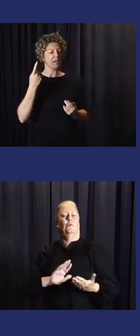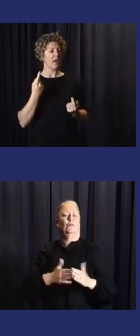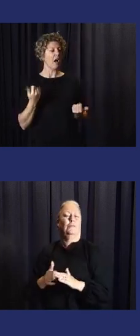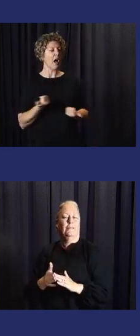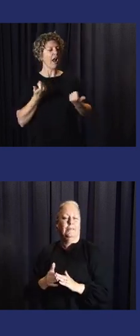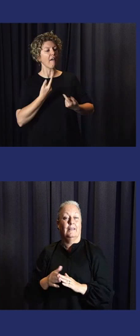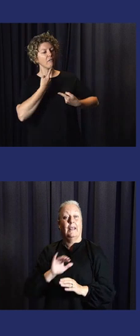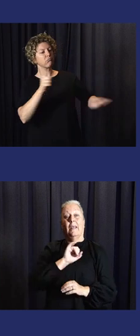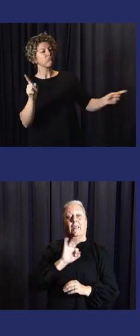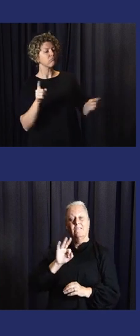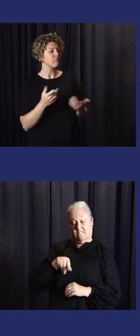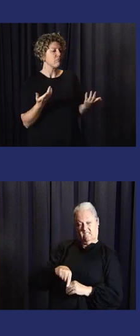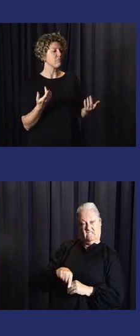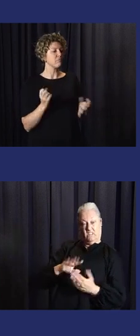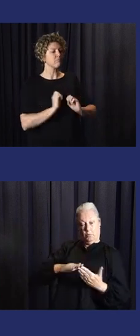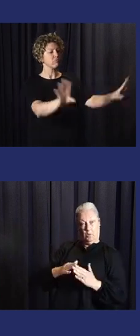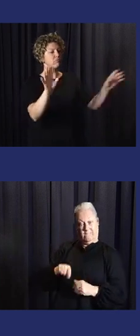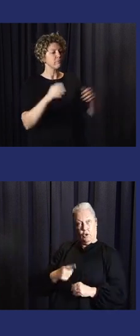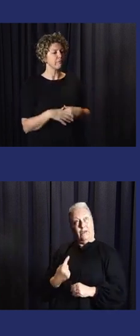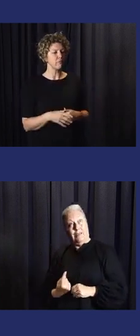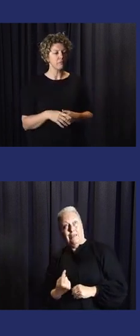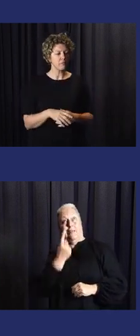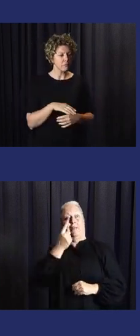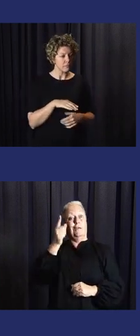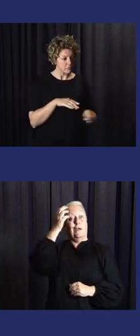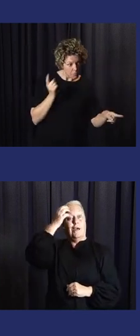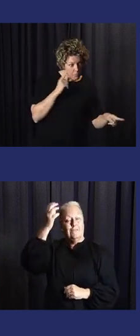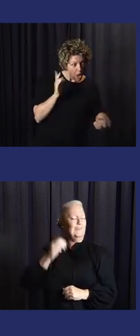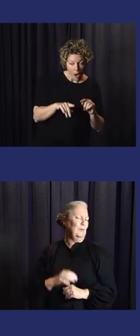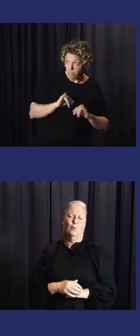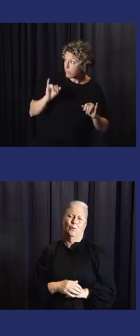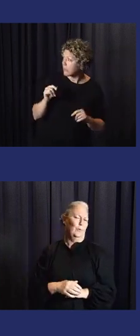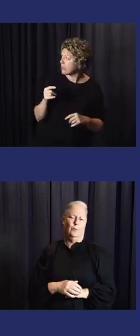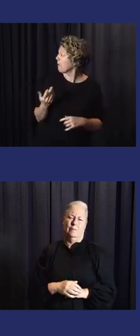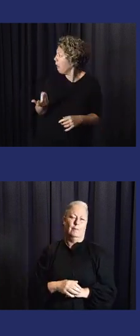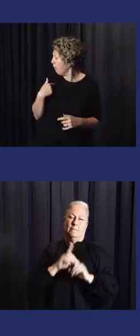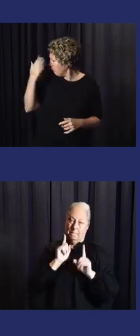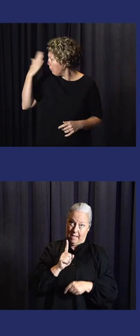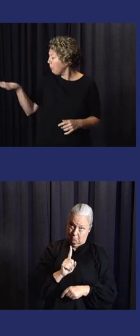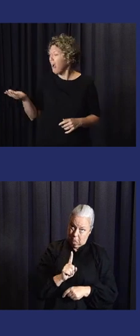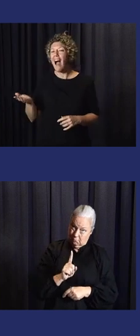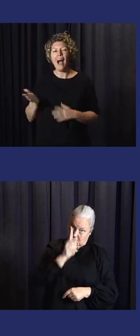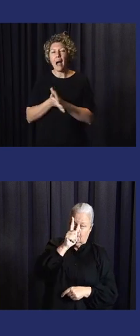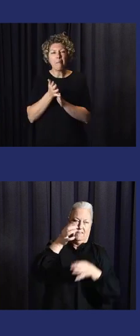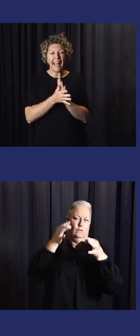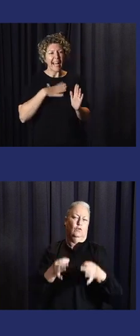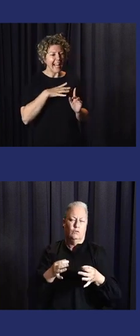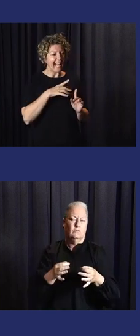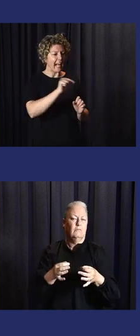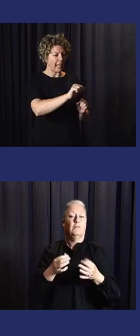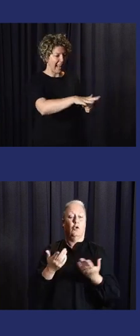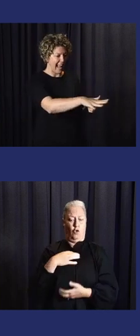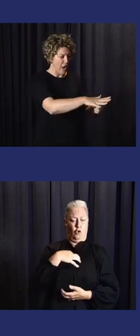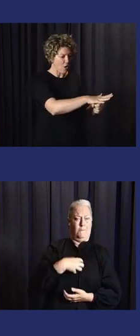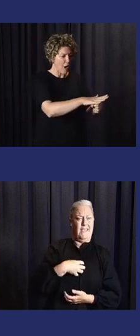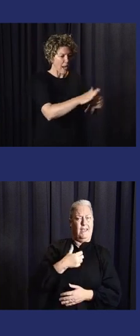get to the people on the ground. If we start bottom-up, we will get nowhere. Did you get the warning yesterday? What warning? But as soon